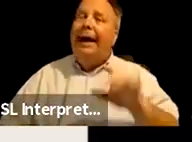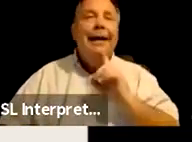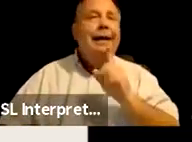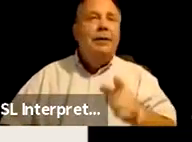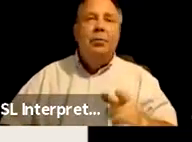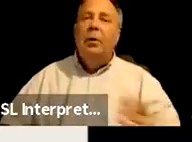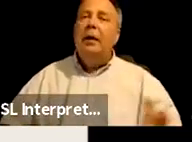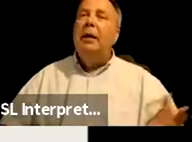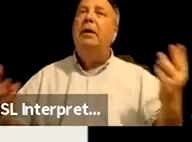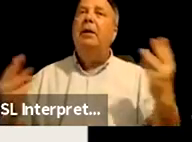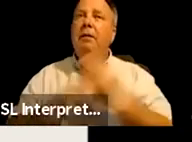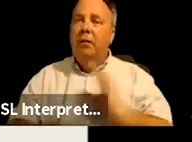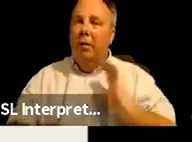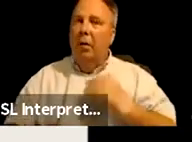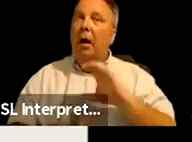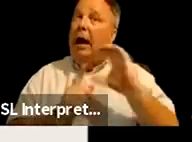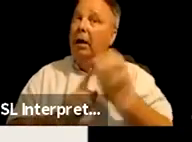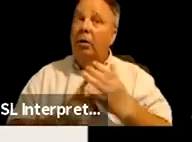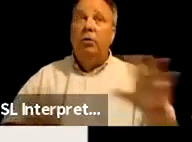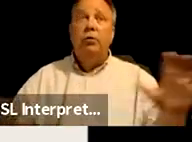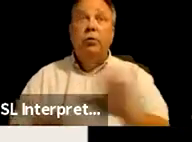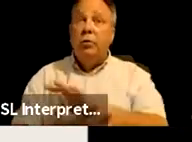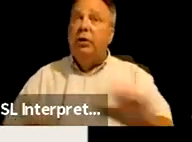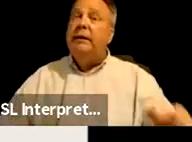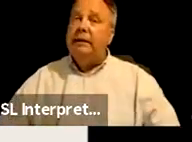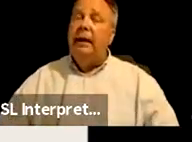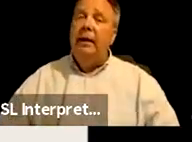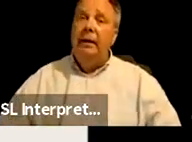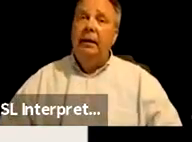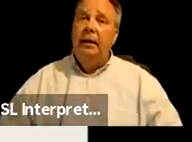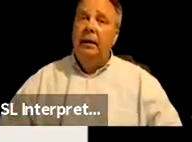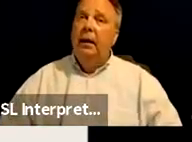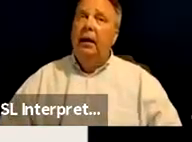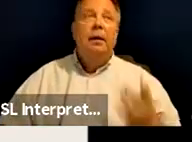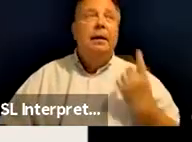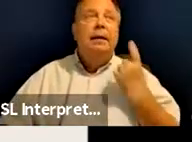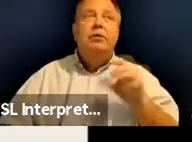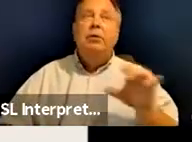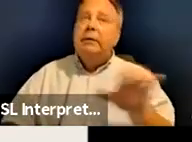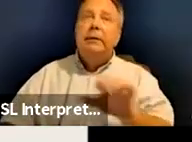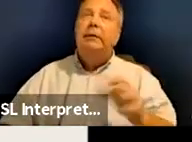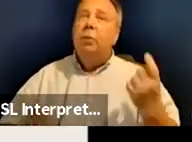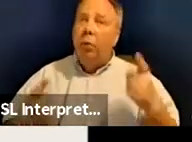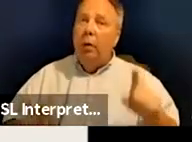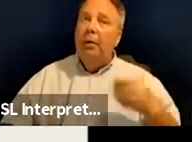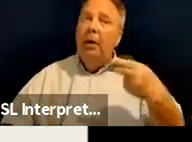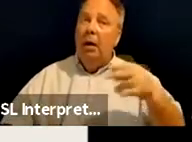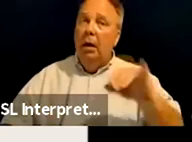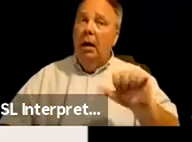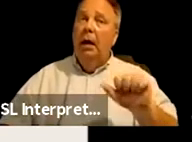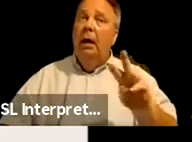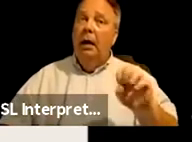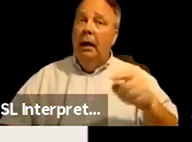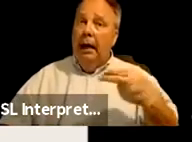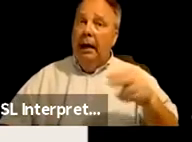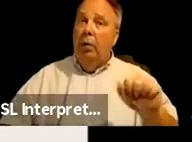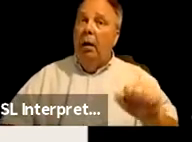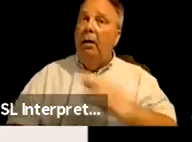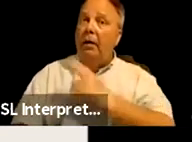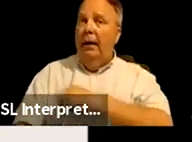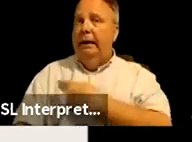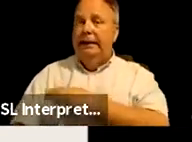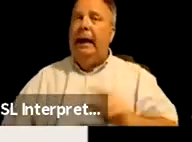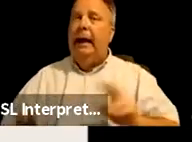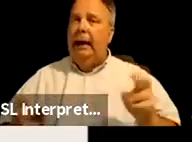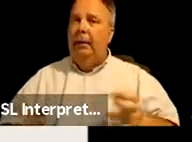further our cultural genocide. Um, and just as what happened at the Hiawatha asylum, you know, that